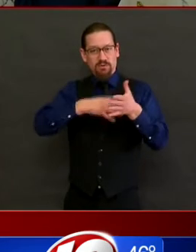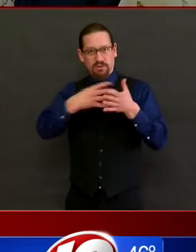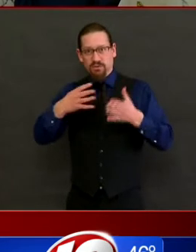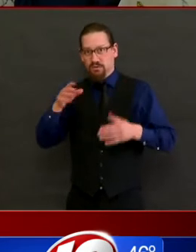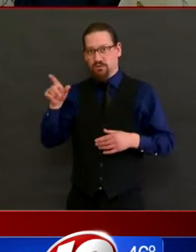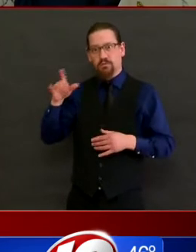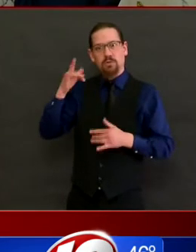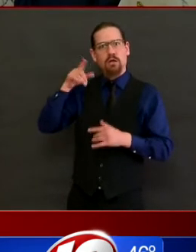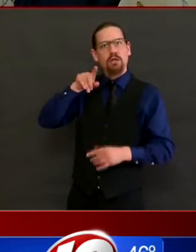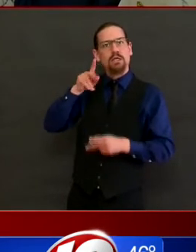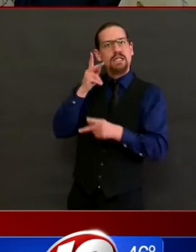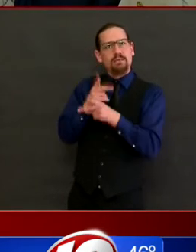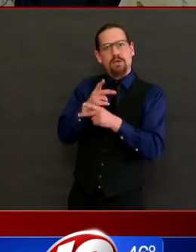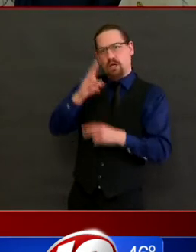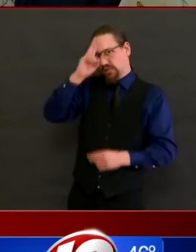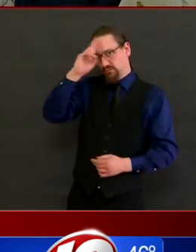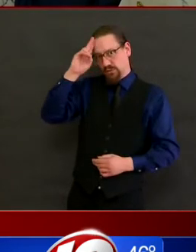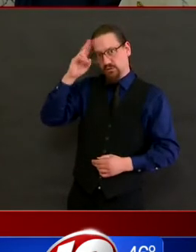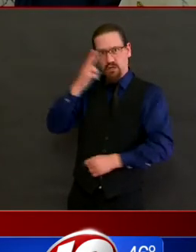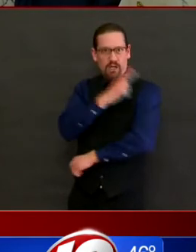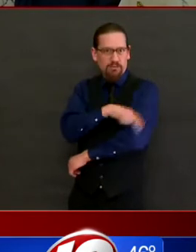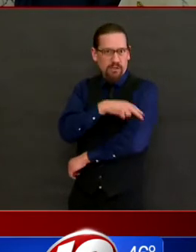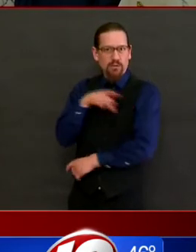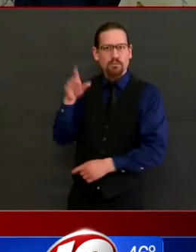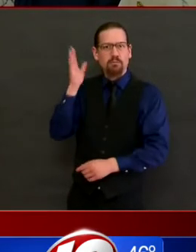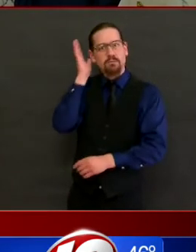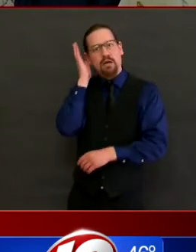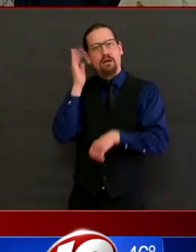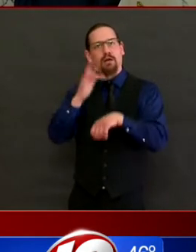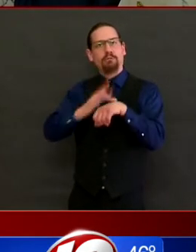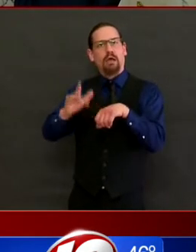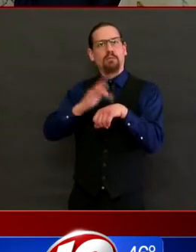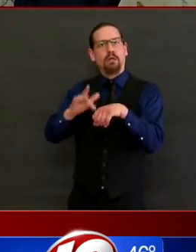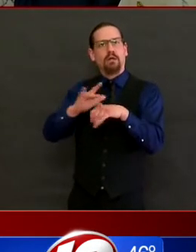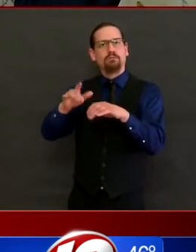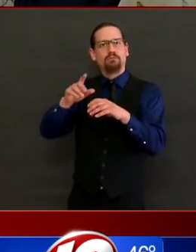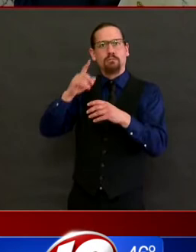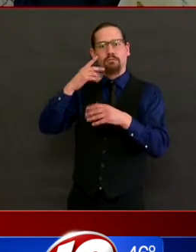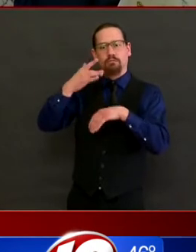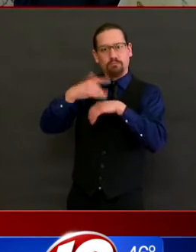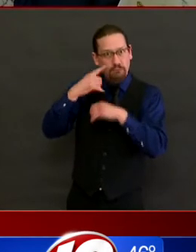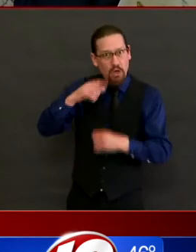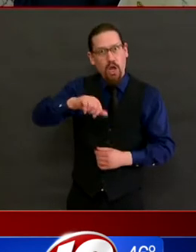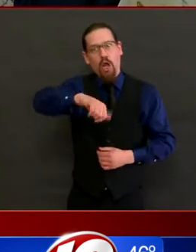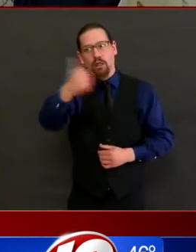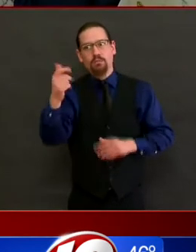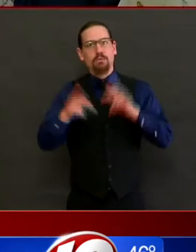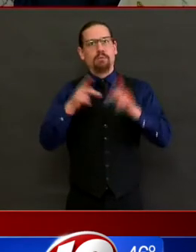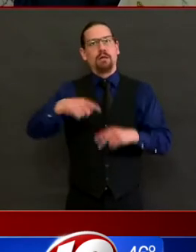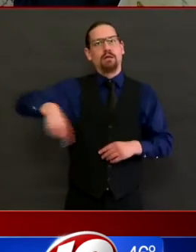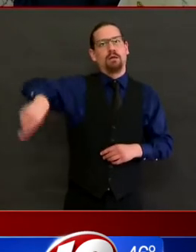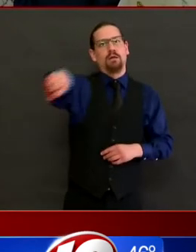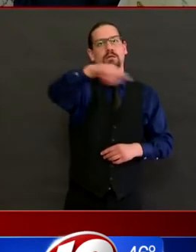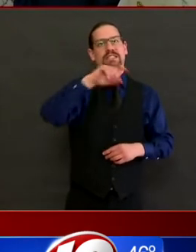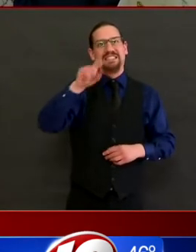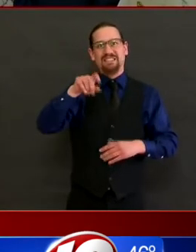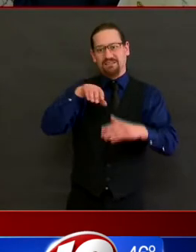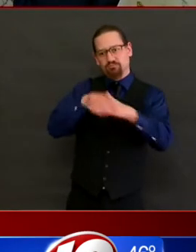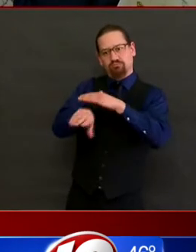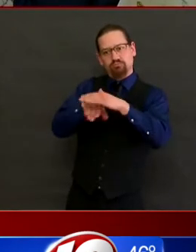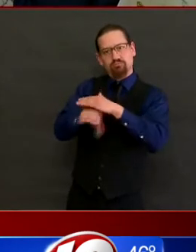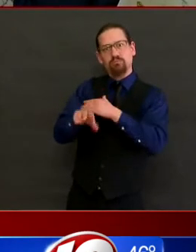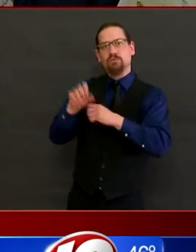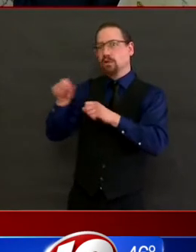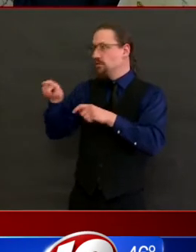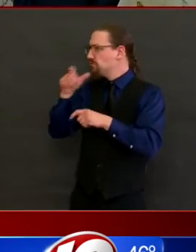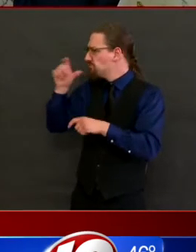system to be able to withstand the capacity and maintain the capacity they will need to have to withstand the surge that